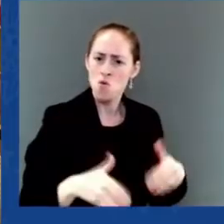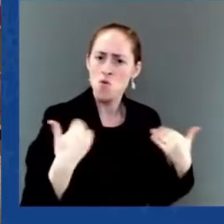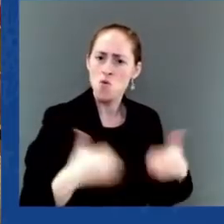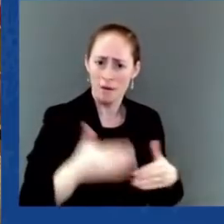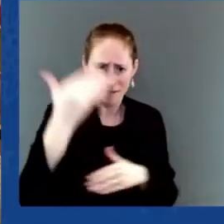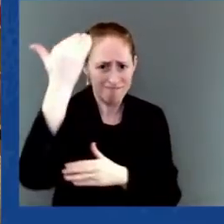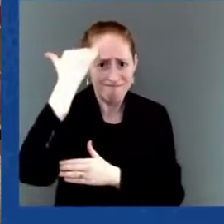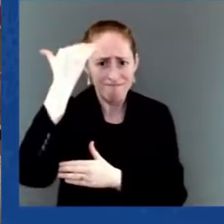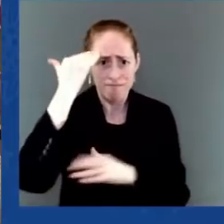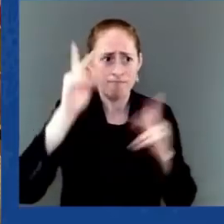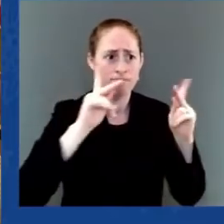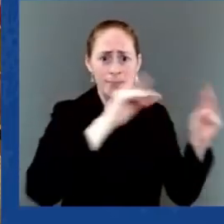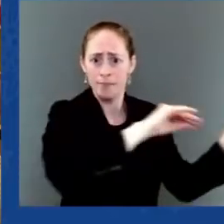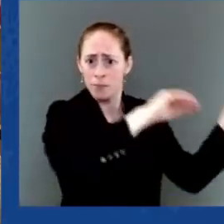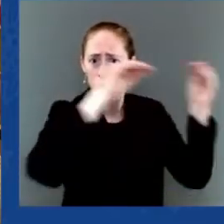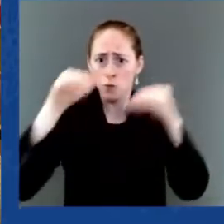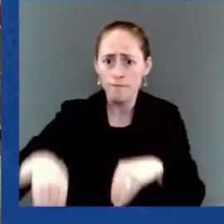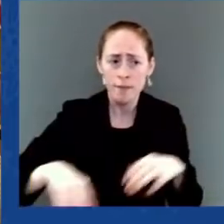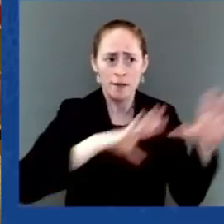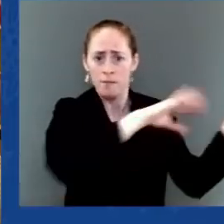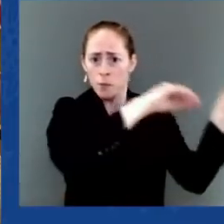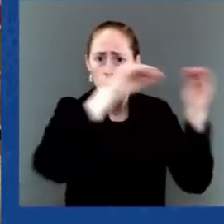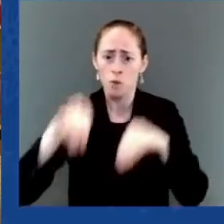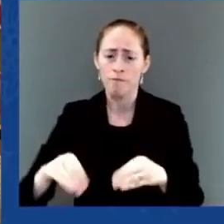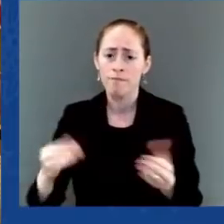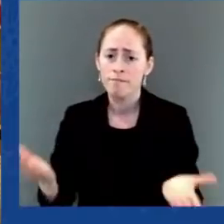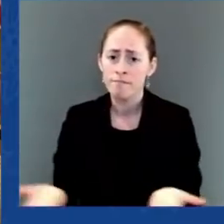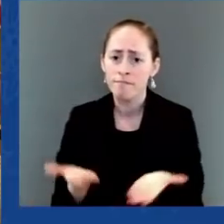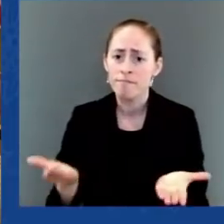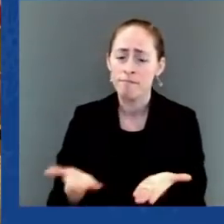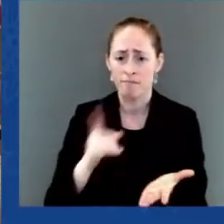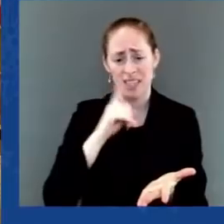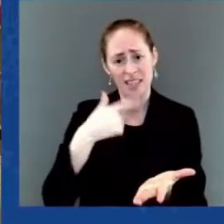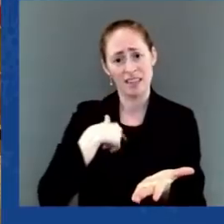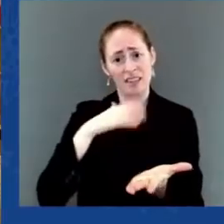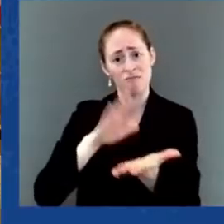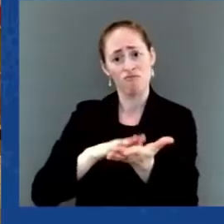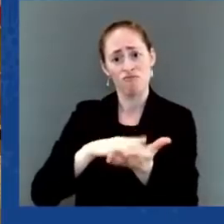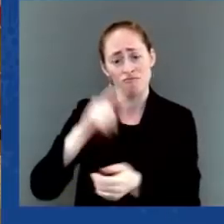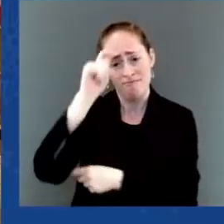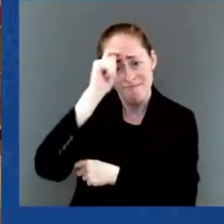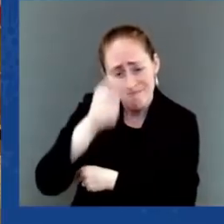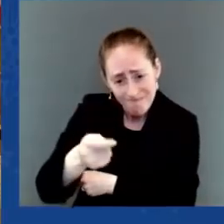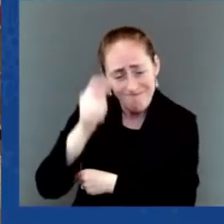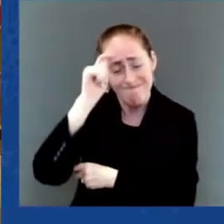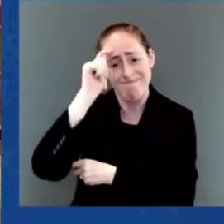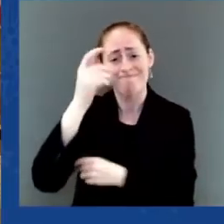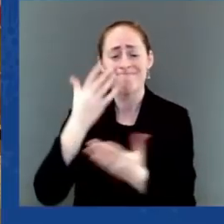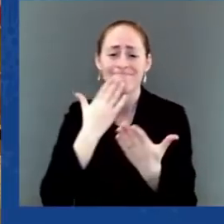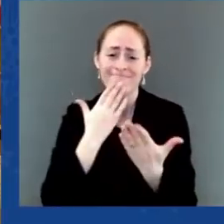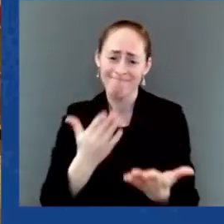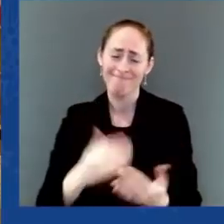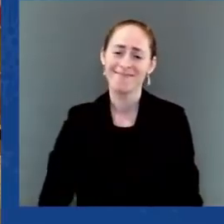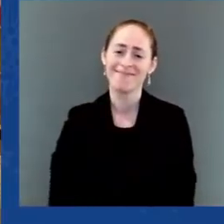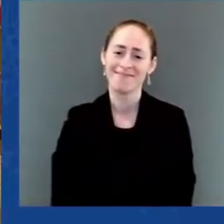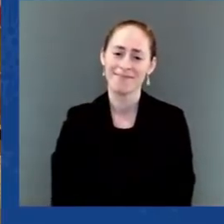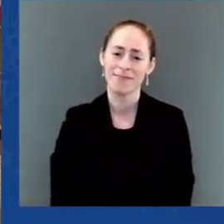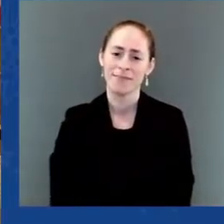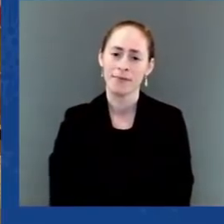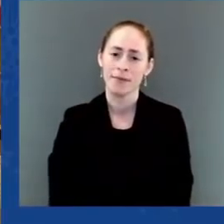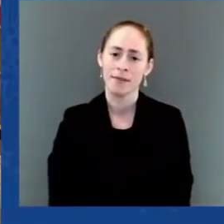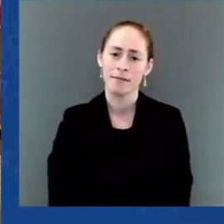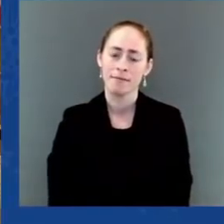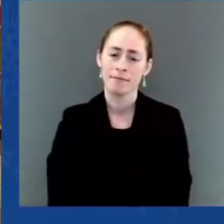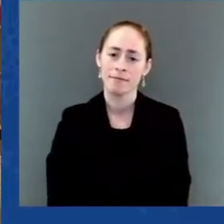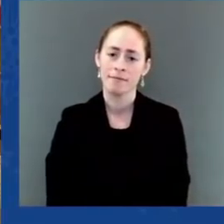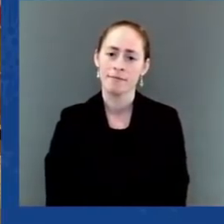express my acknowledgement. And I particularly refer to your proposal to regulate the migratory status of 11